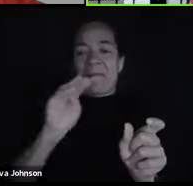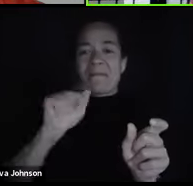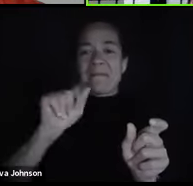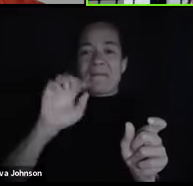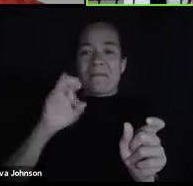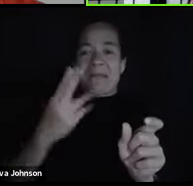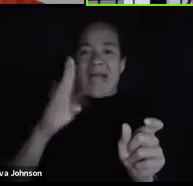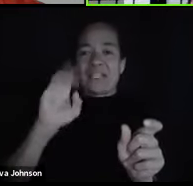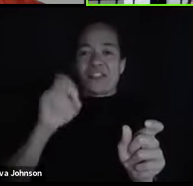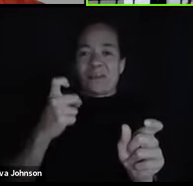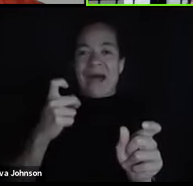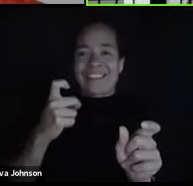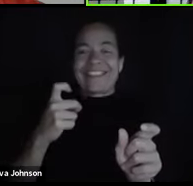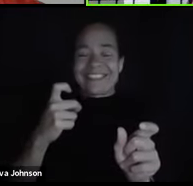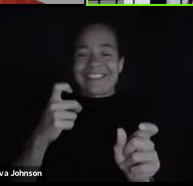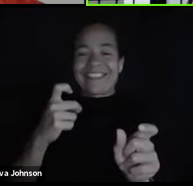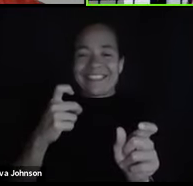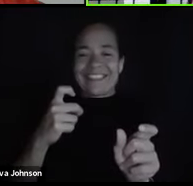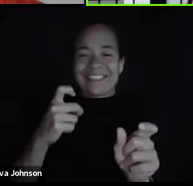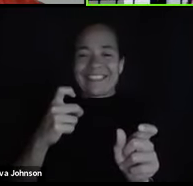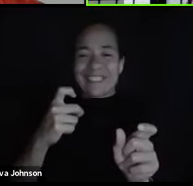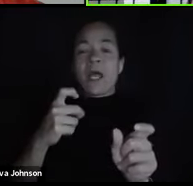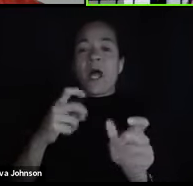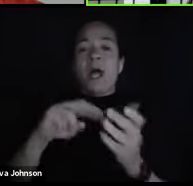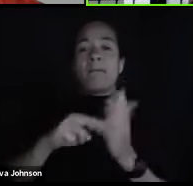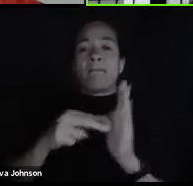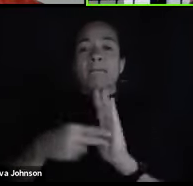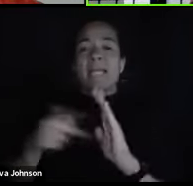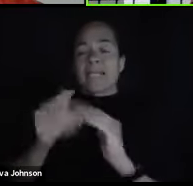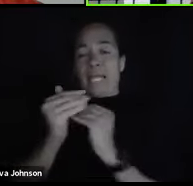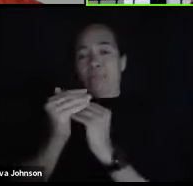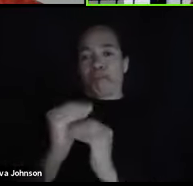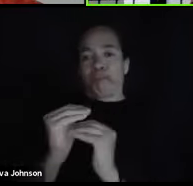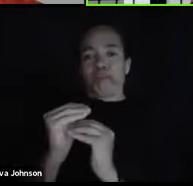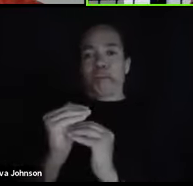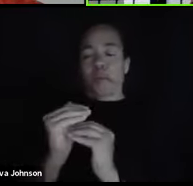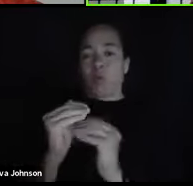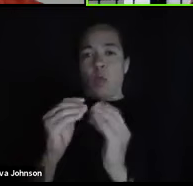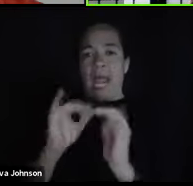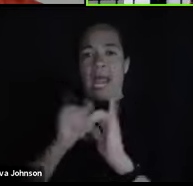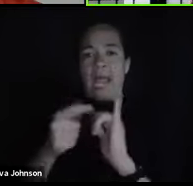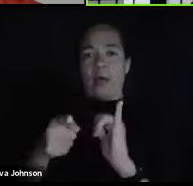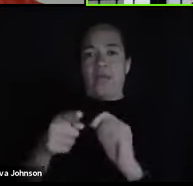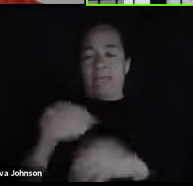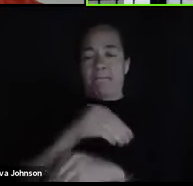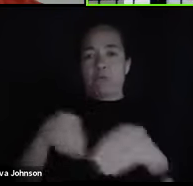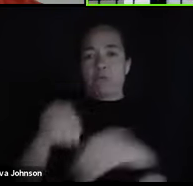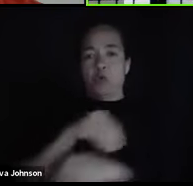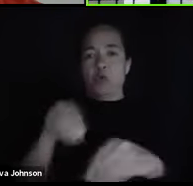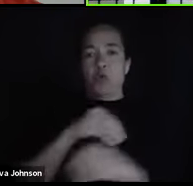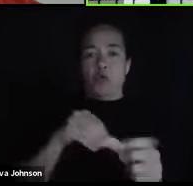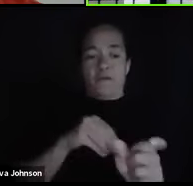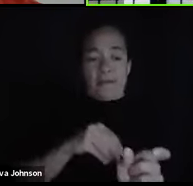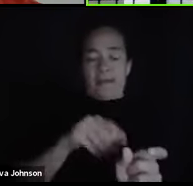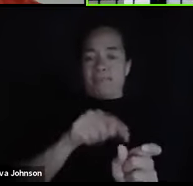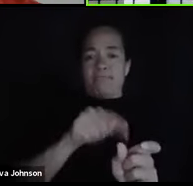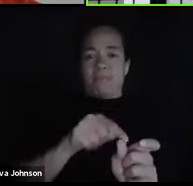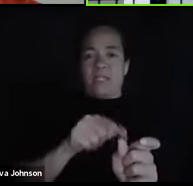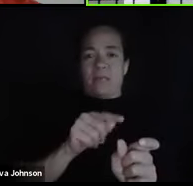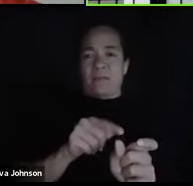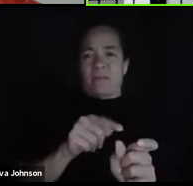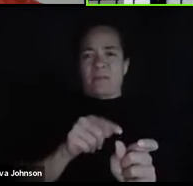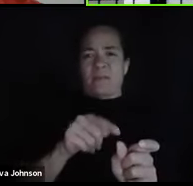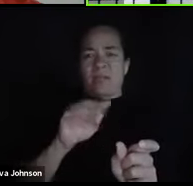they were restrained because they're in this little tiny matchbox. The other